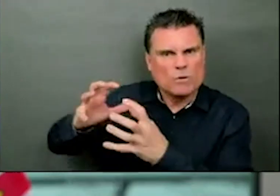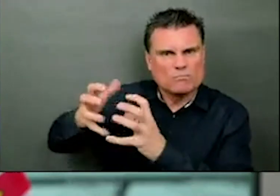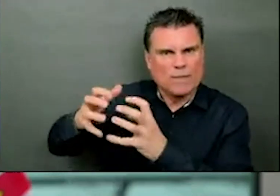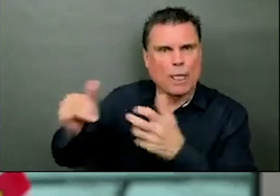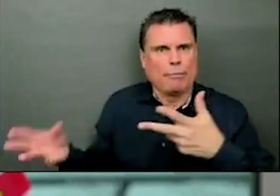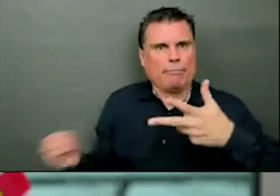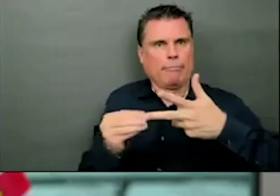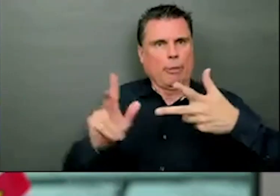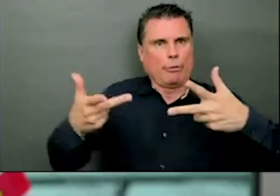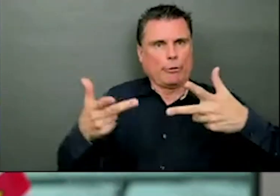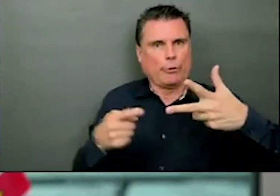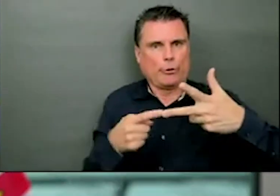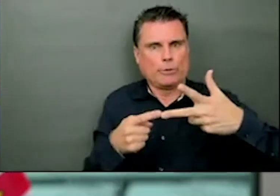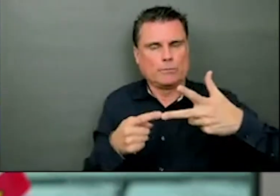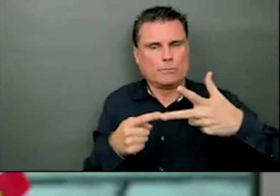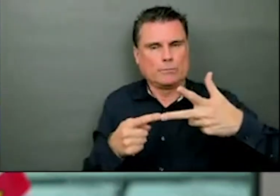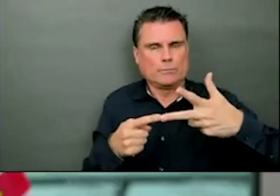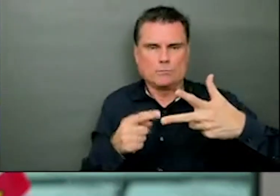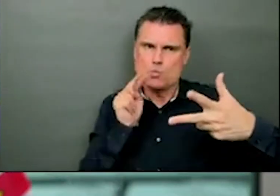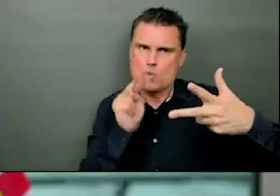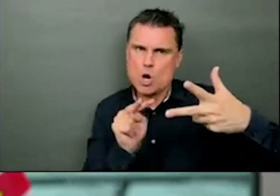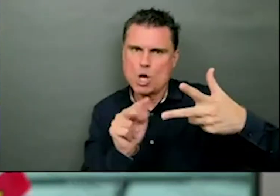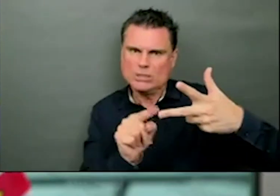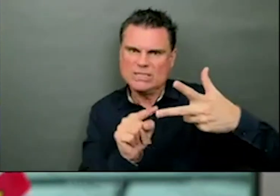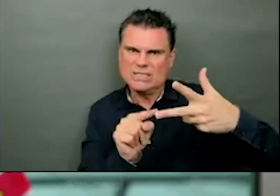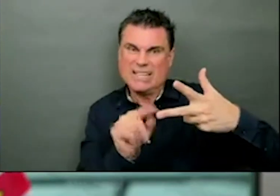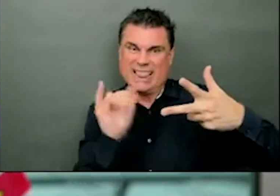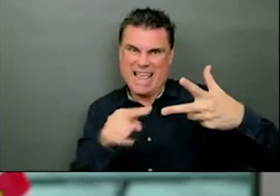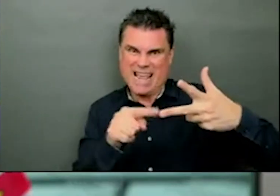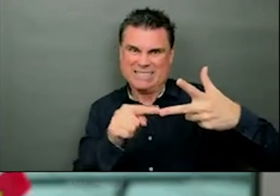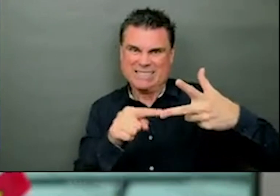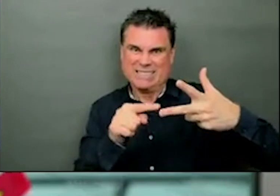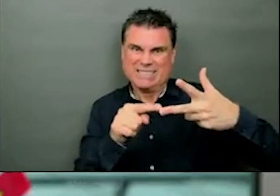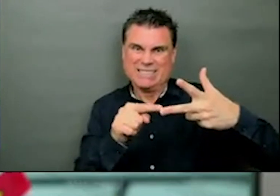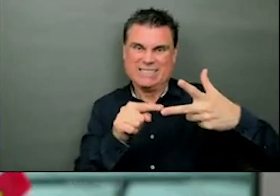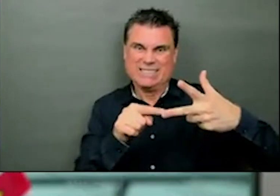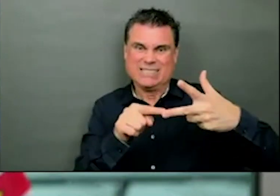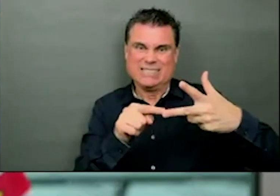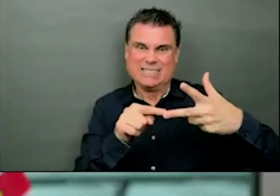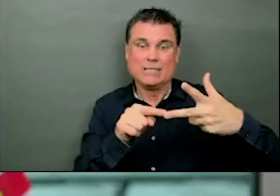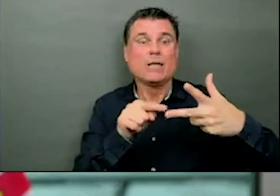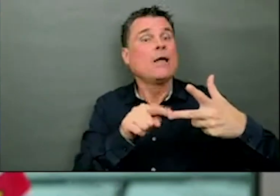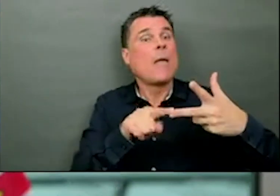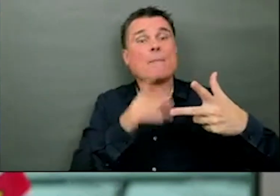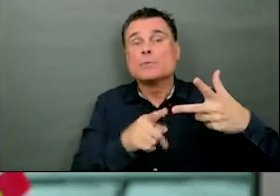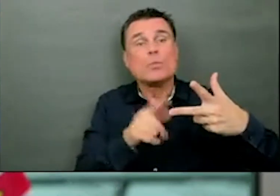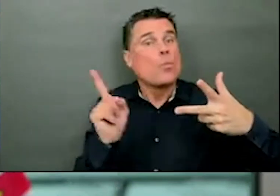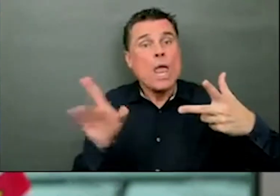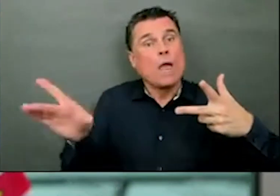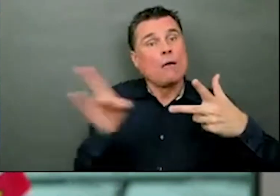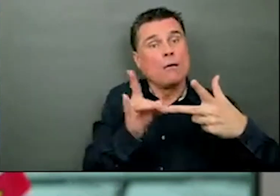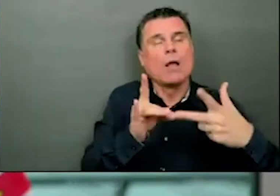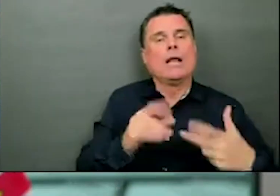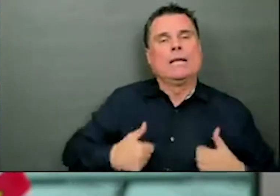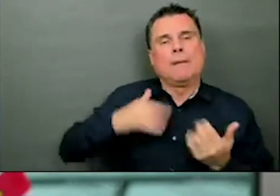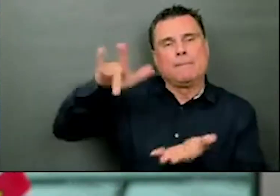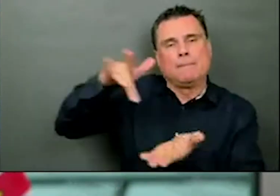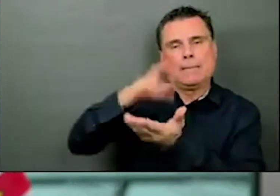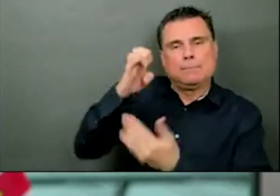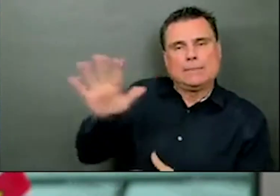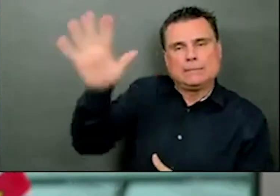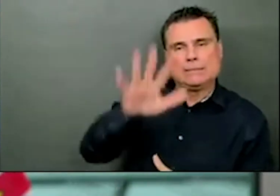young person who's in the interior health region who returned from travel to Nigeria and has been